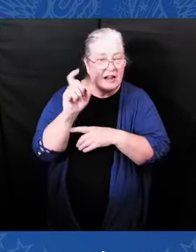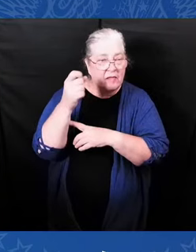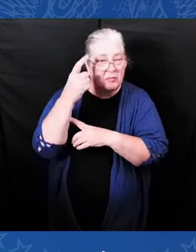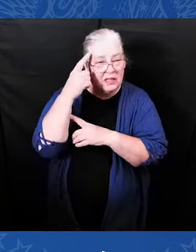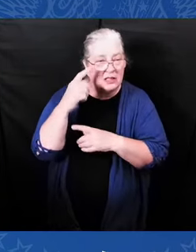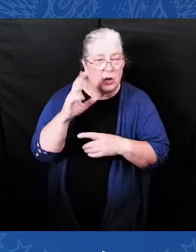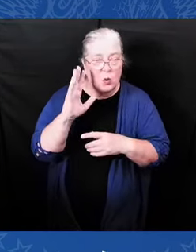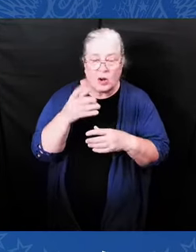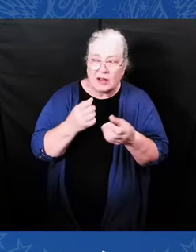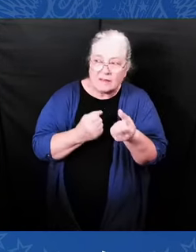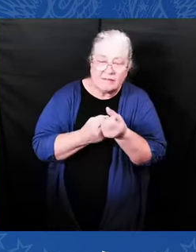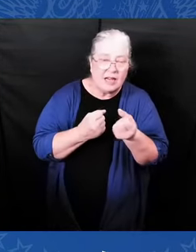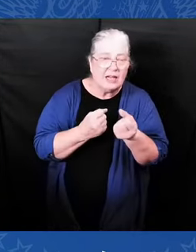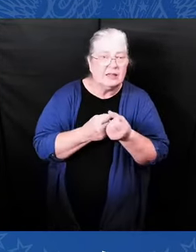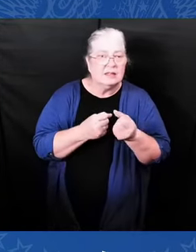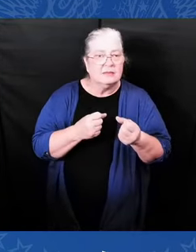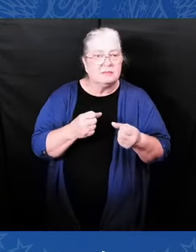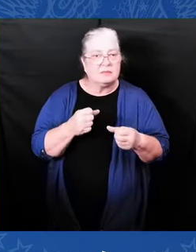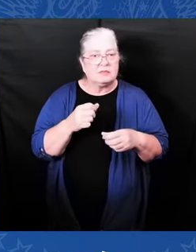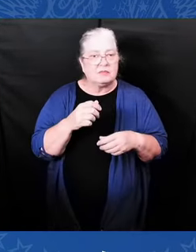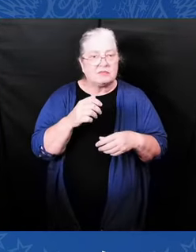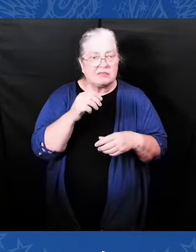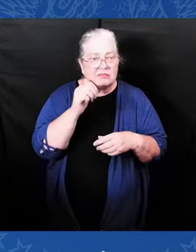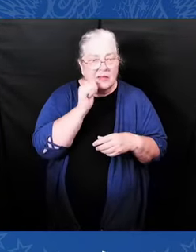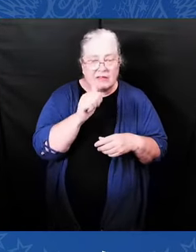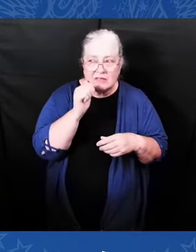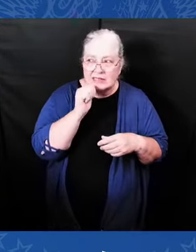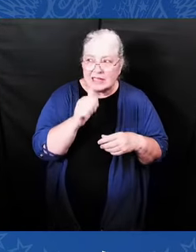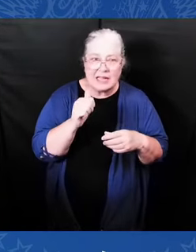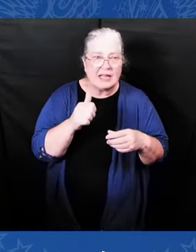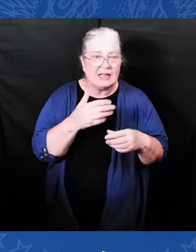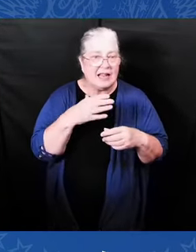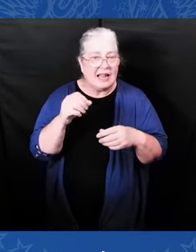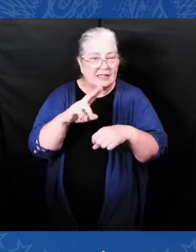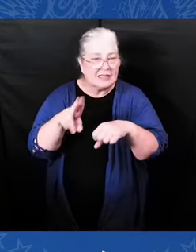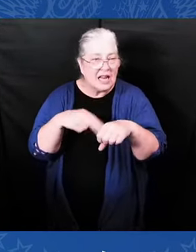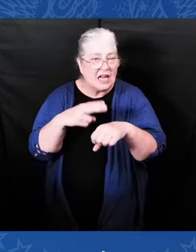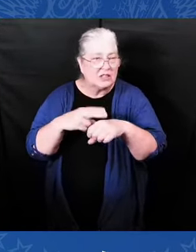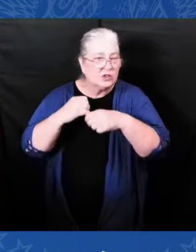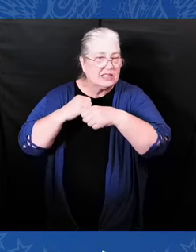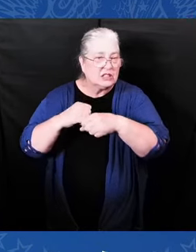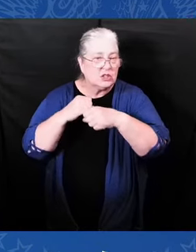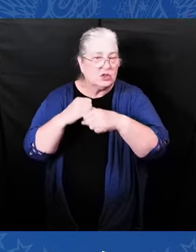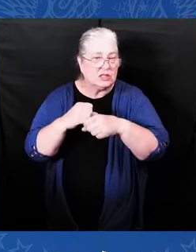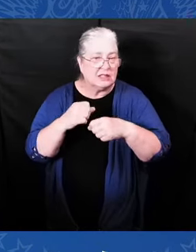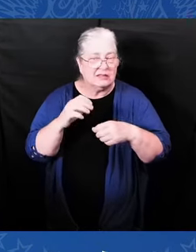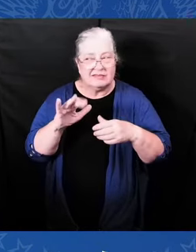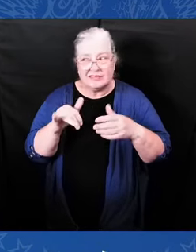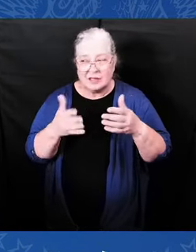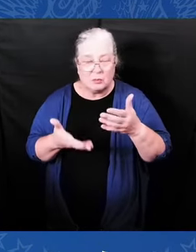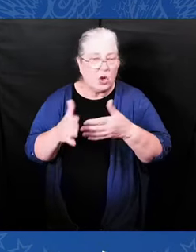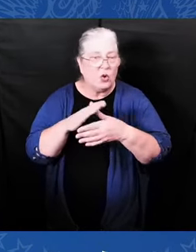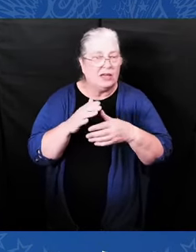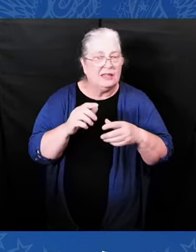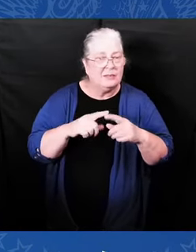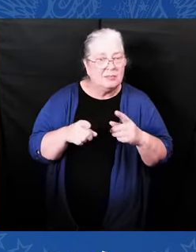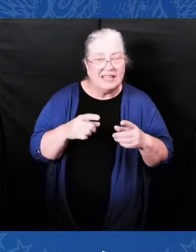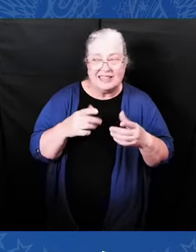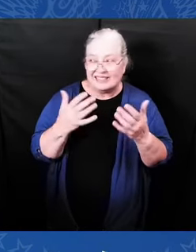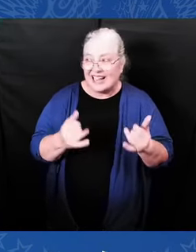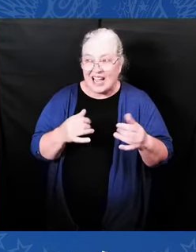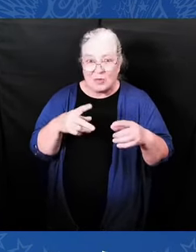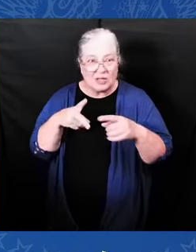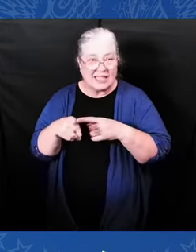a small group of extreme Republicans don't want to live up to the deal. So now everyone in America could be forced to pay the price.